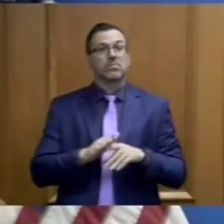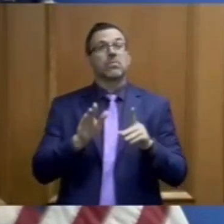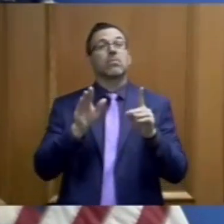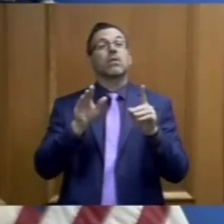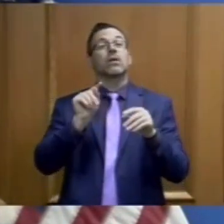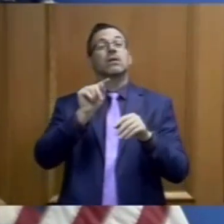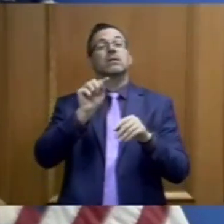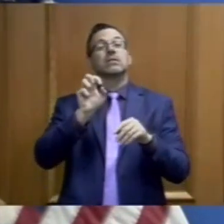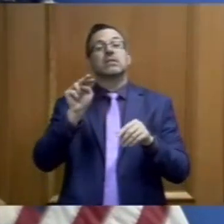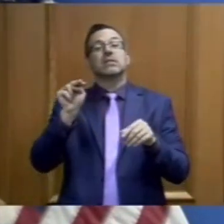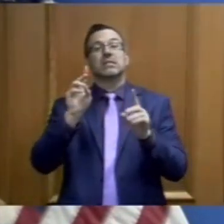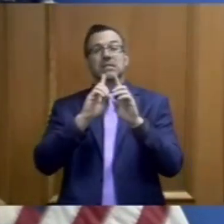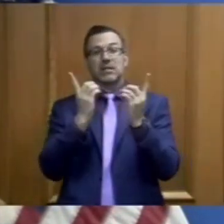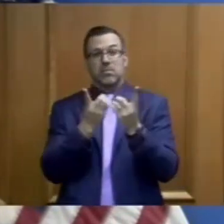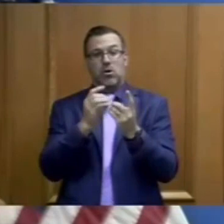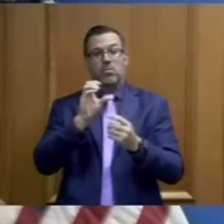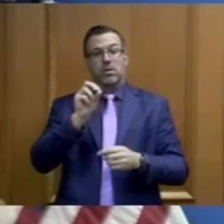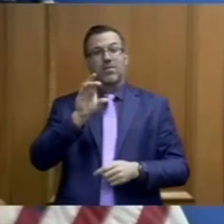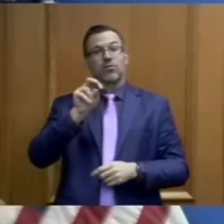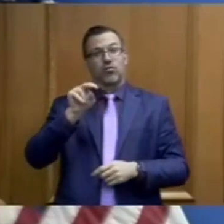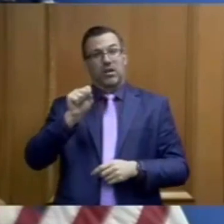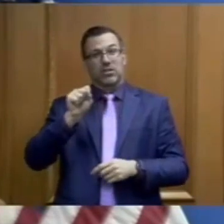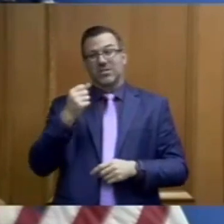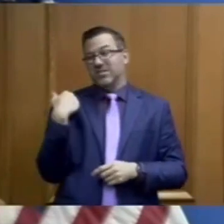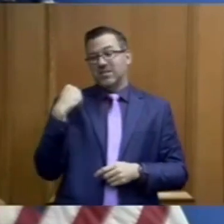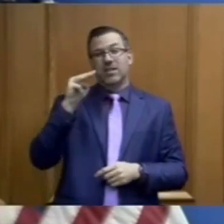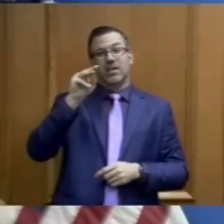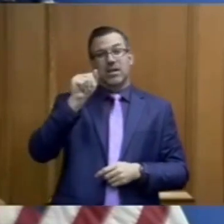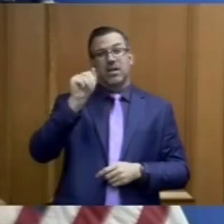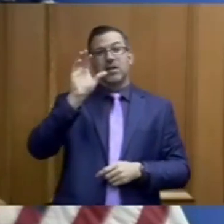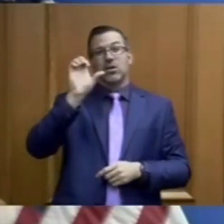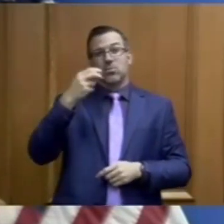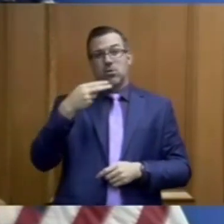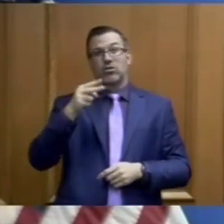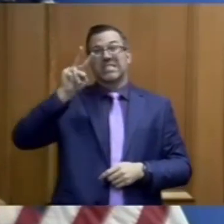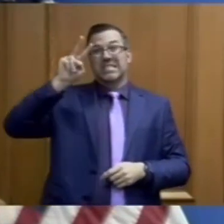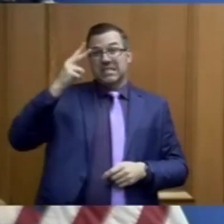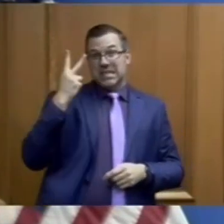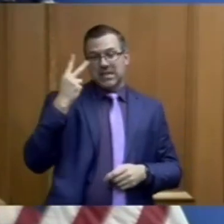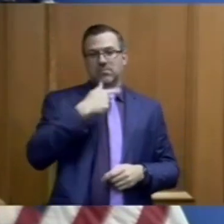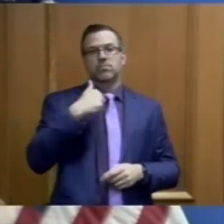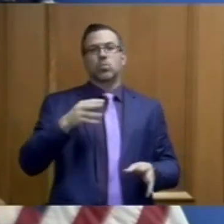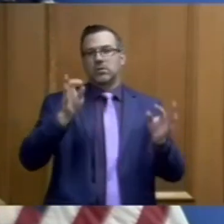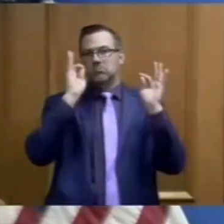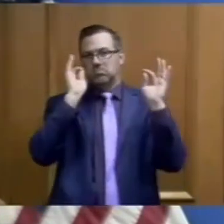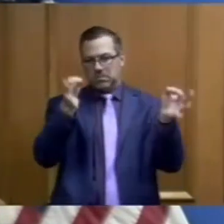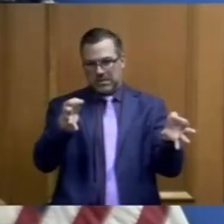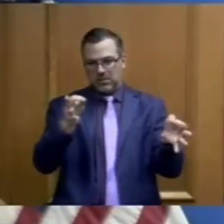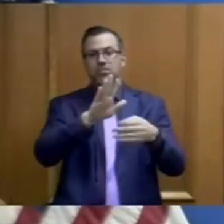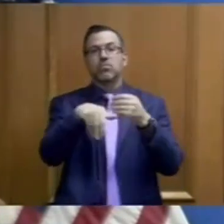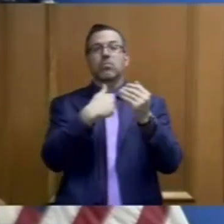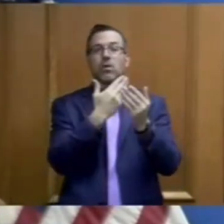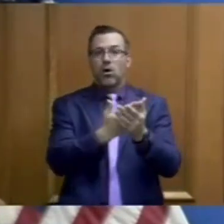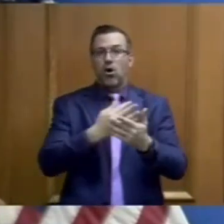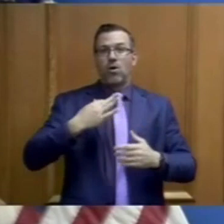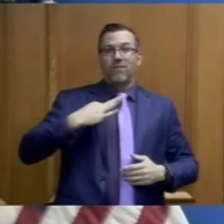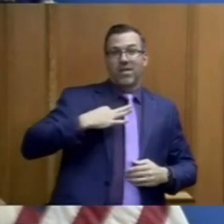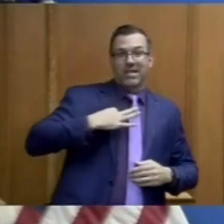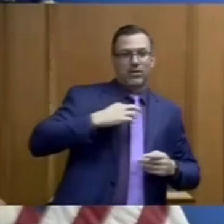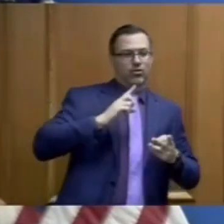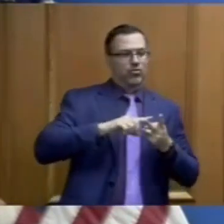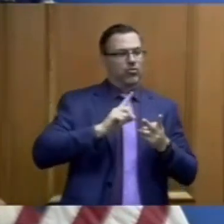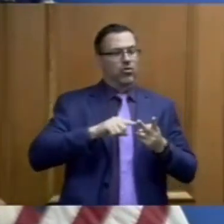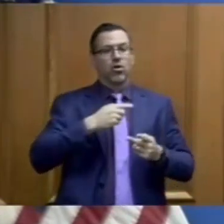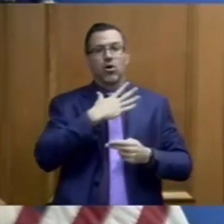precautionary step on March the 2nd by suspending all visitation and volunteer services at all state prisons